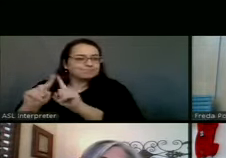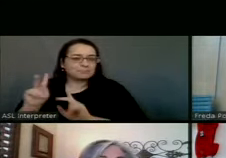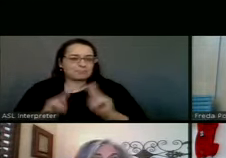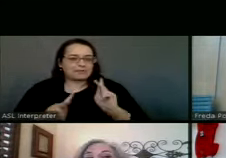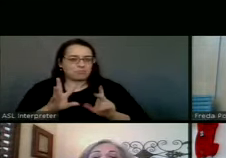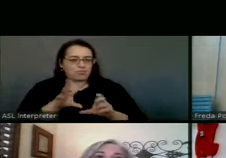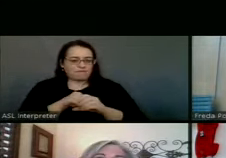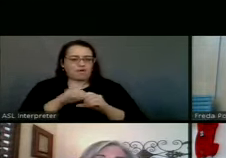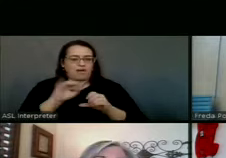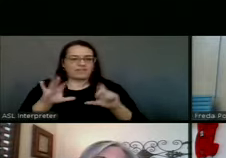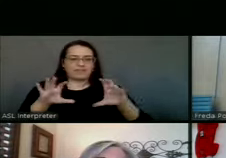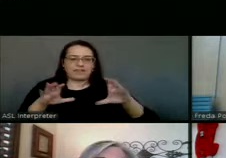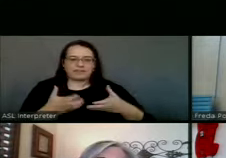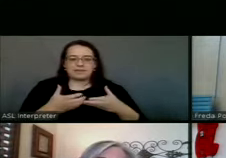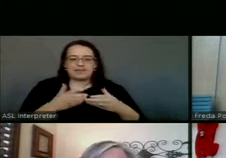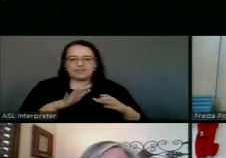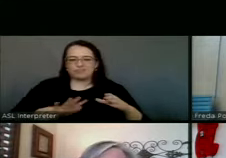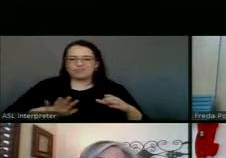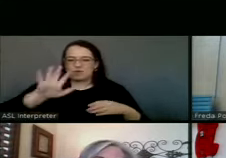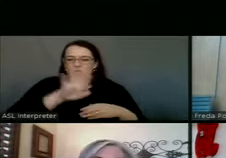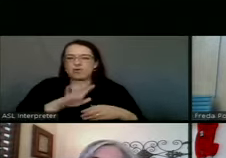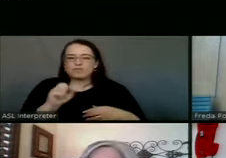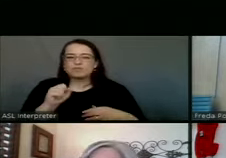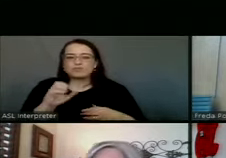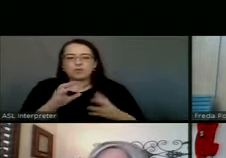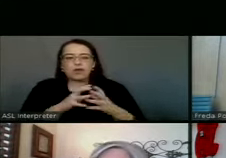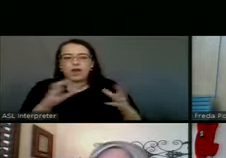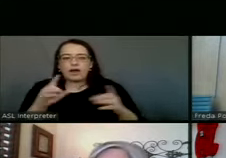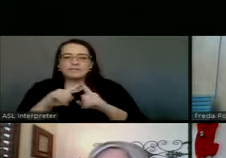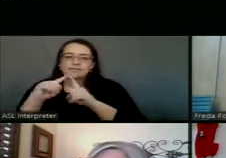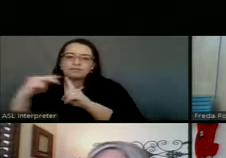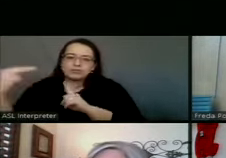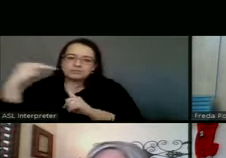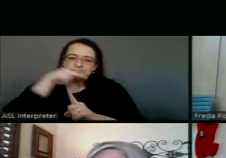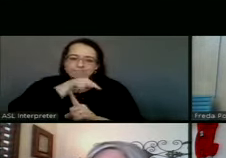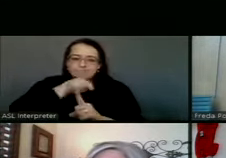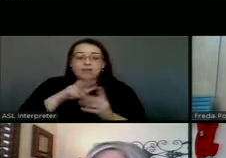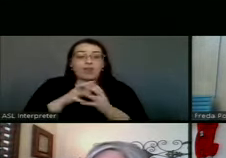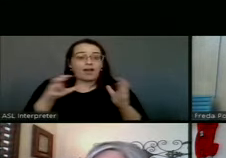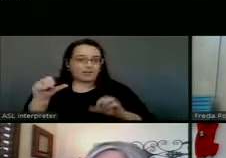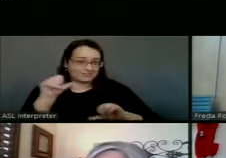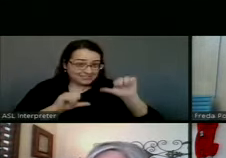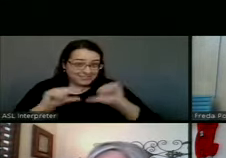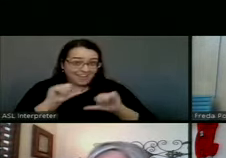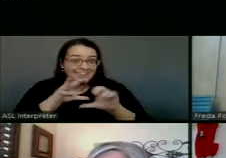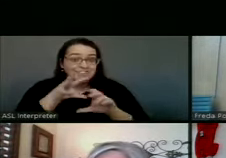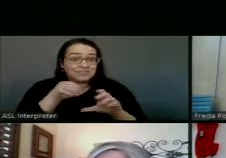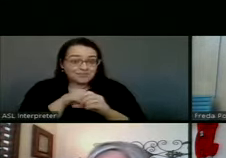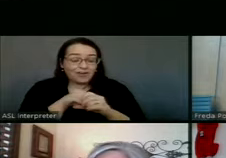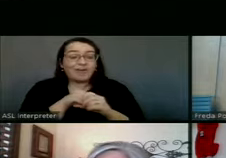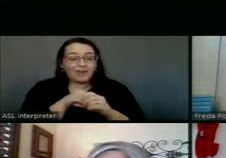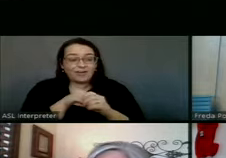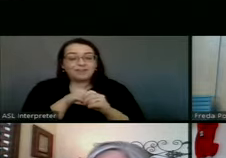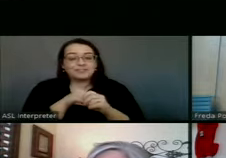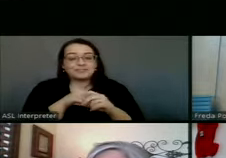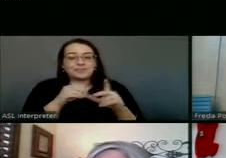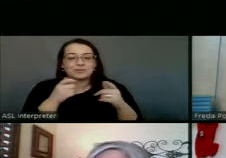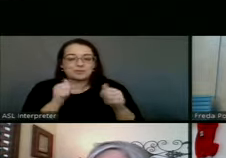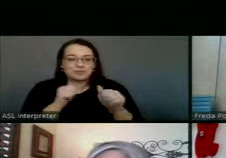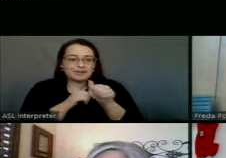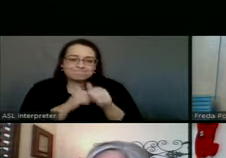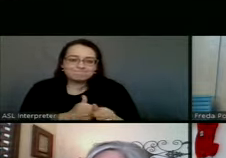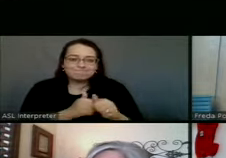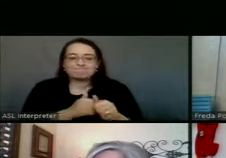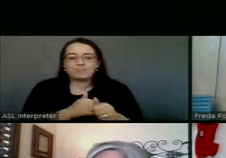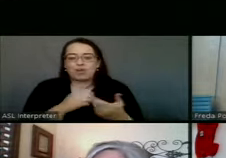that committee. And so there's a lot of perspective and a lot of science. So it's, there's, we're trying to very closely follow the